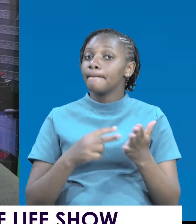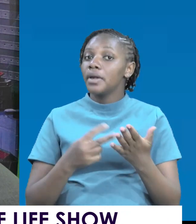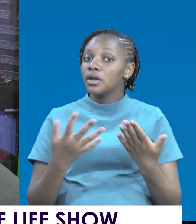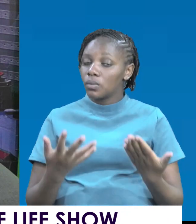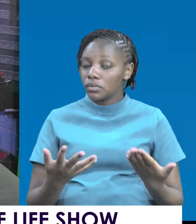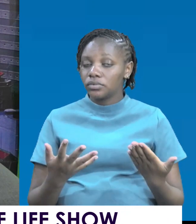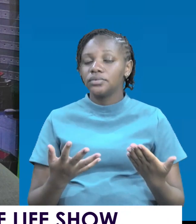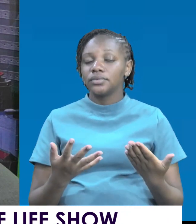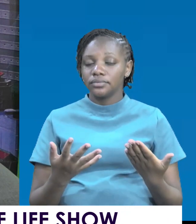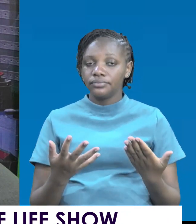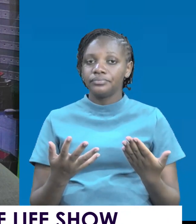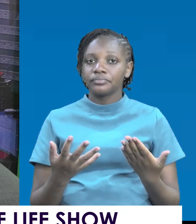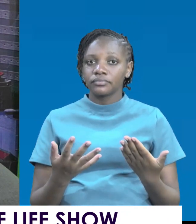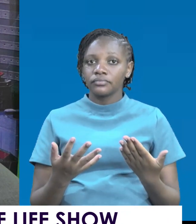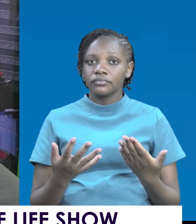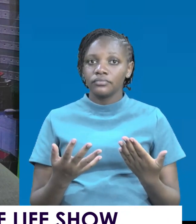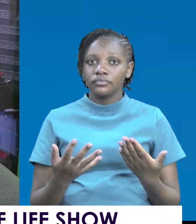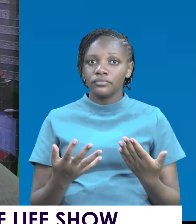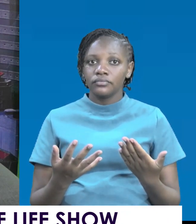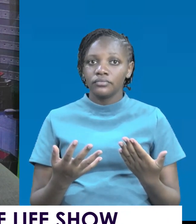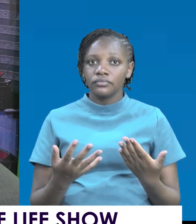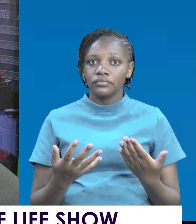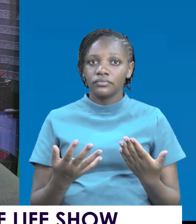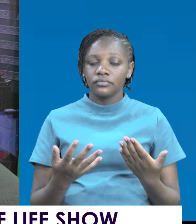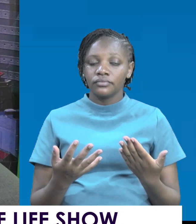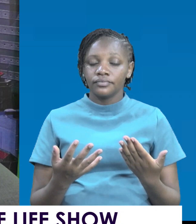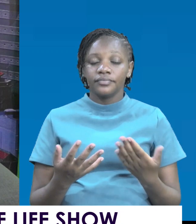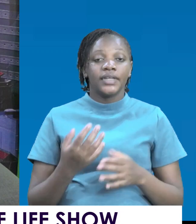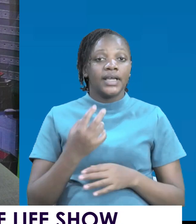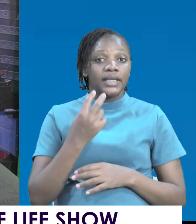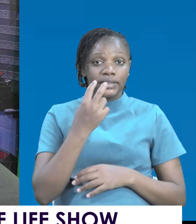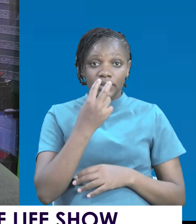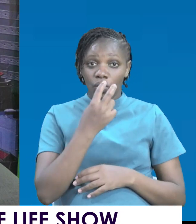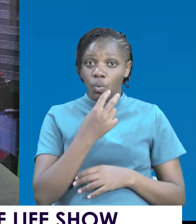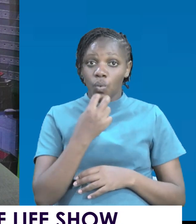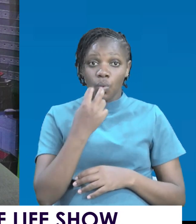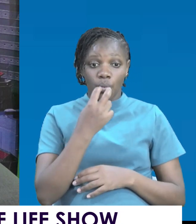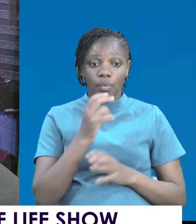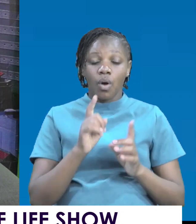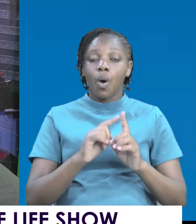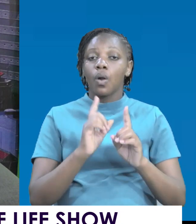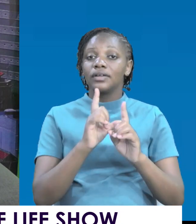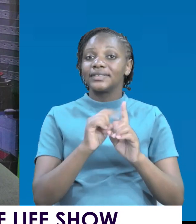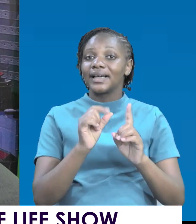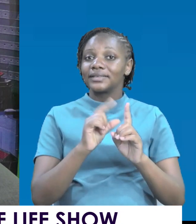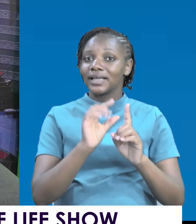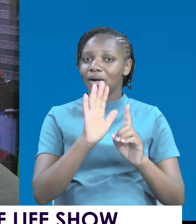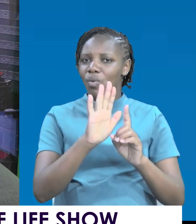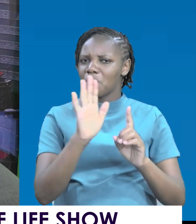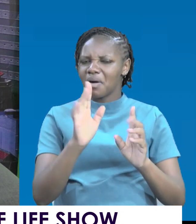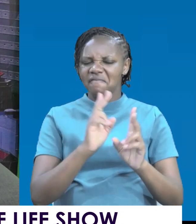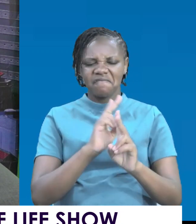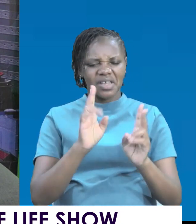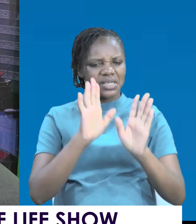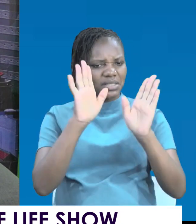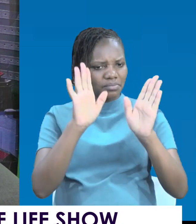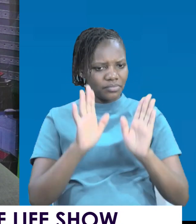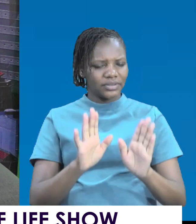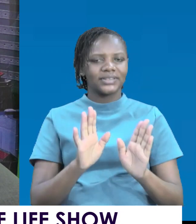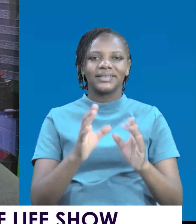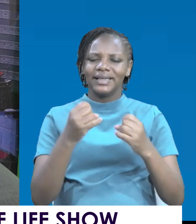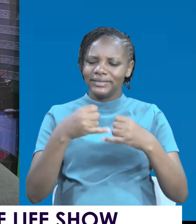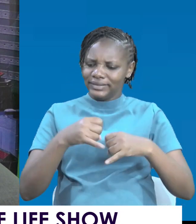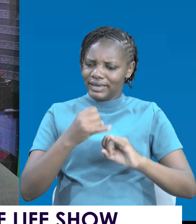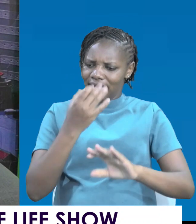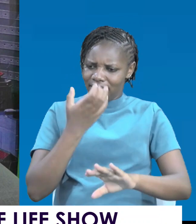weapon of your tongue is. Tame your tongue. Tame it. Try hard to